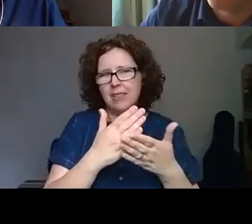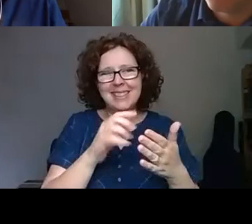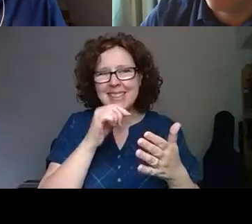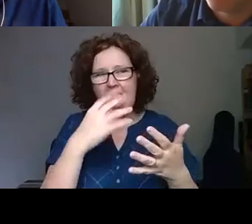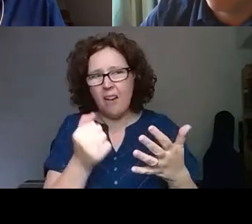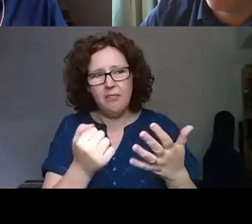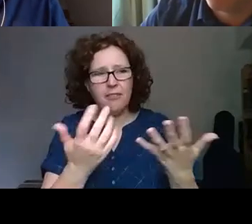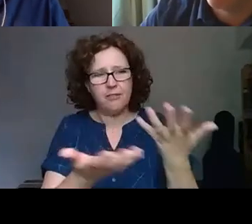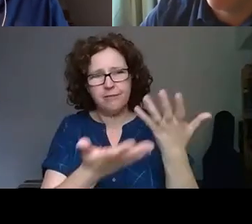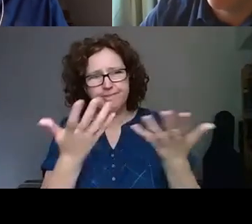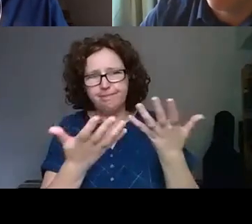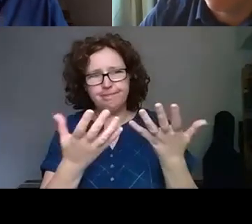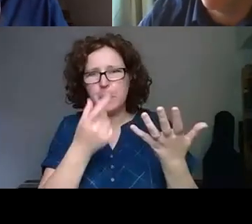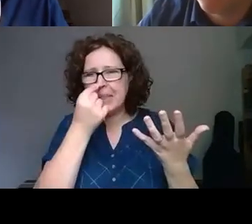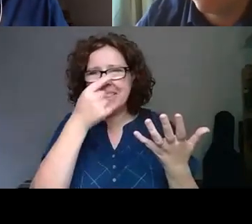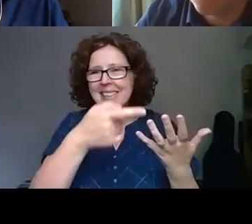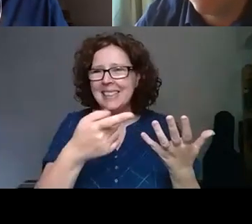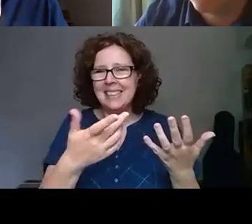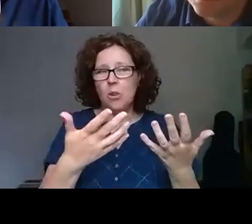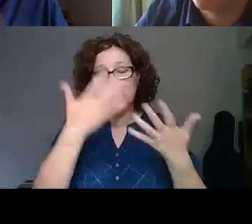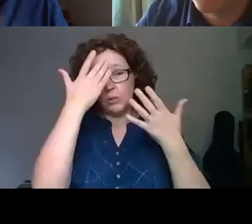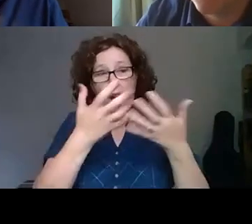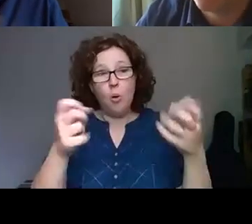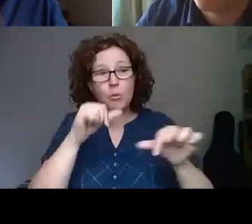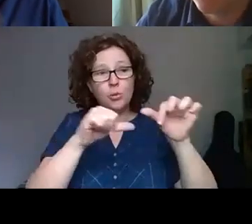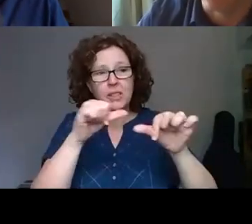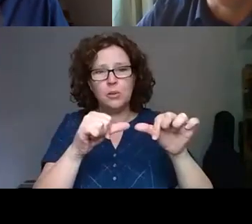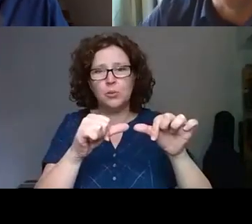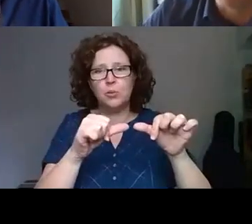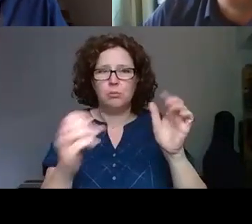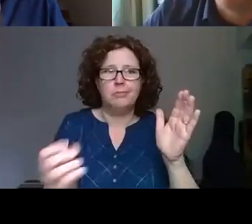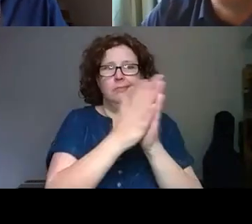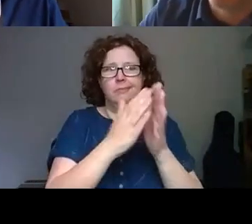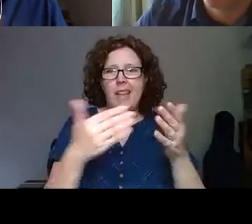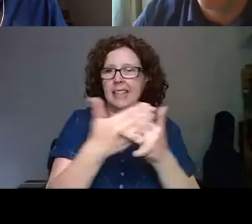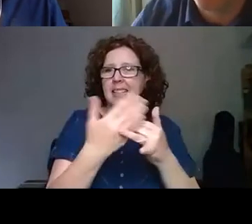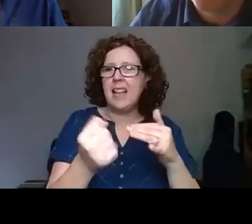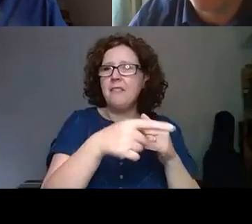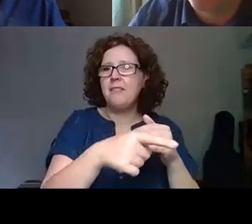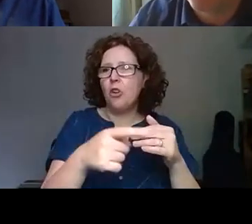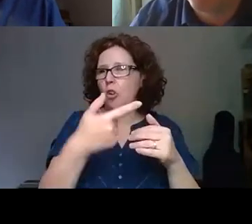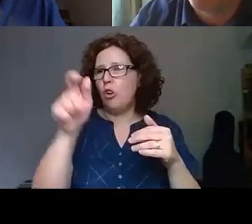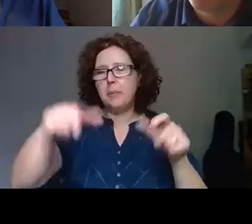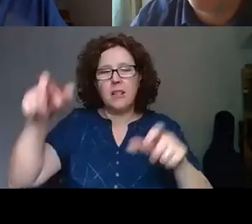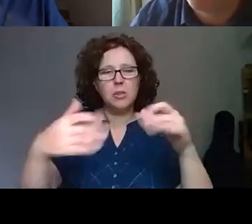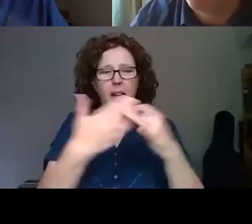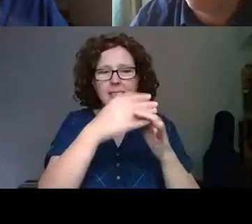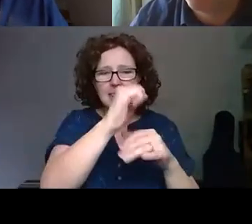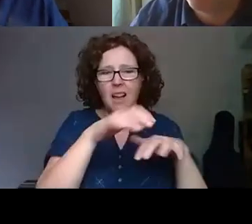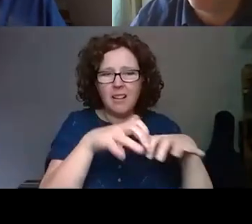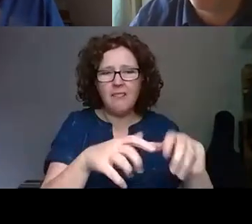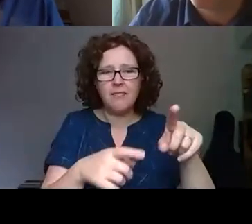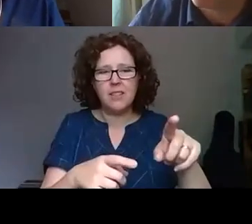didn't know the process about about going going about that. So a project projects like that, like,